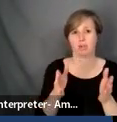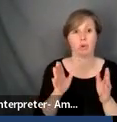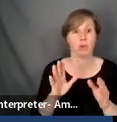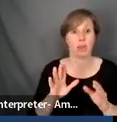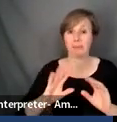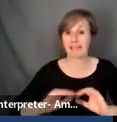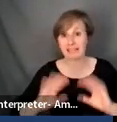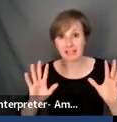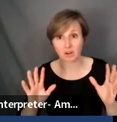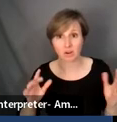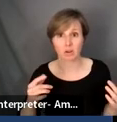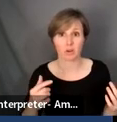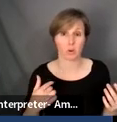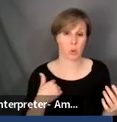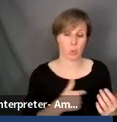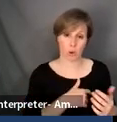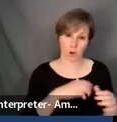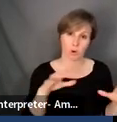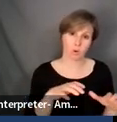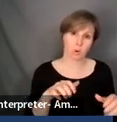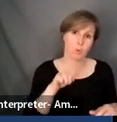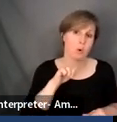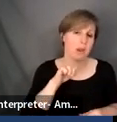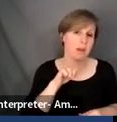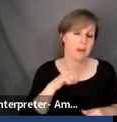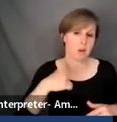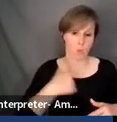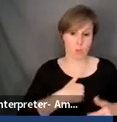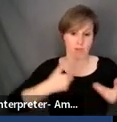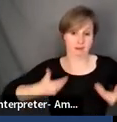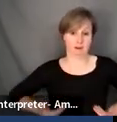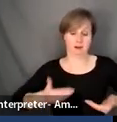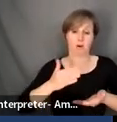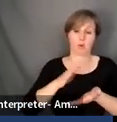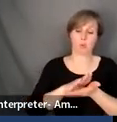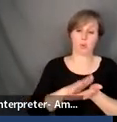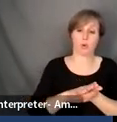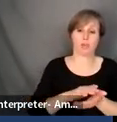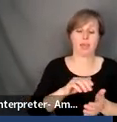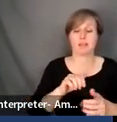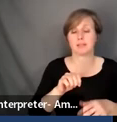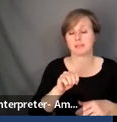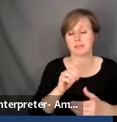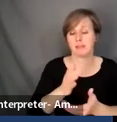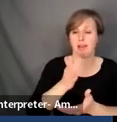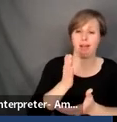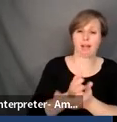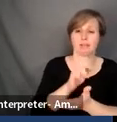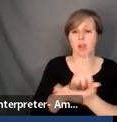what we're doing anti-racism. We're an anti-racist school and we stand for these beliefs. So